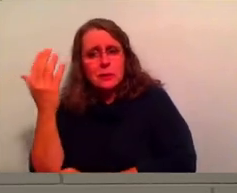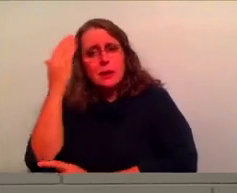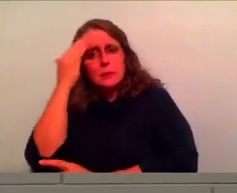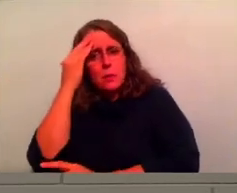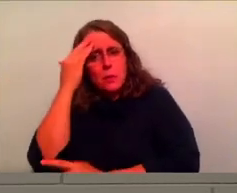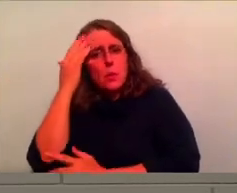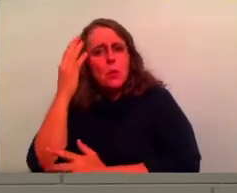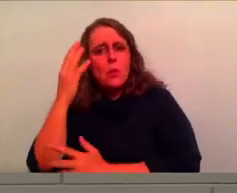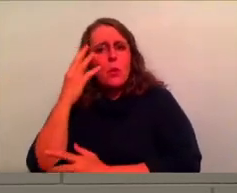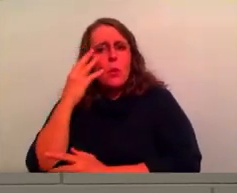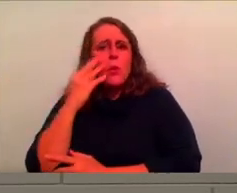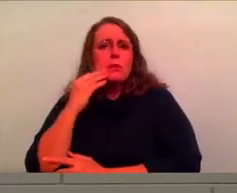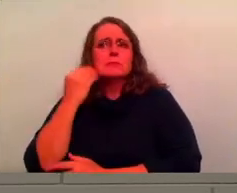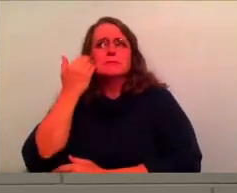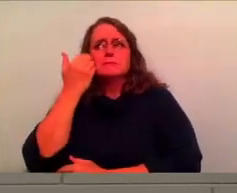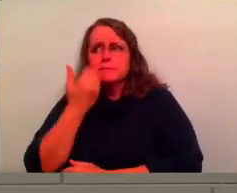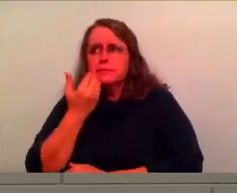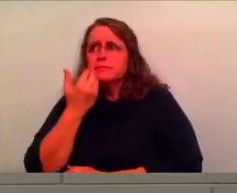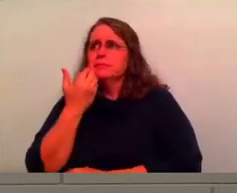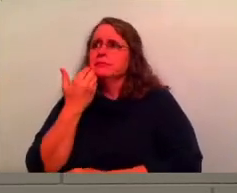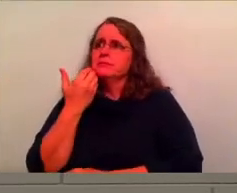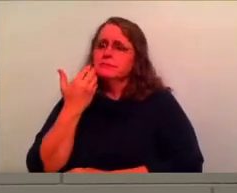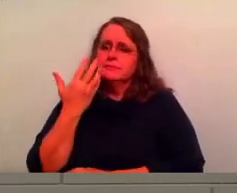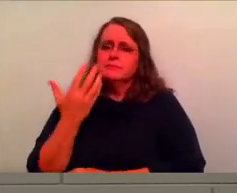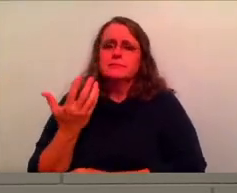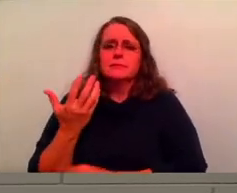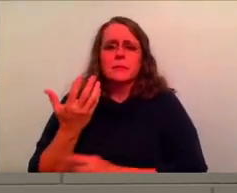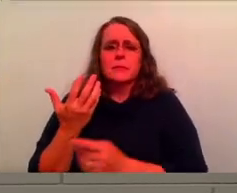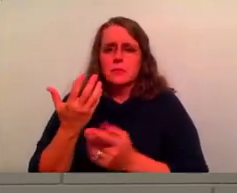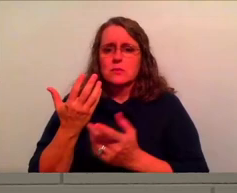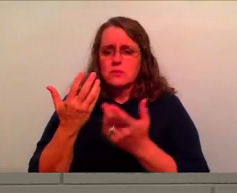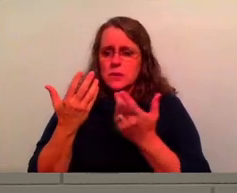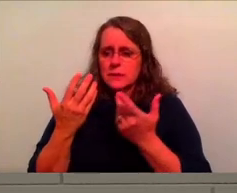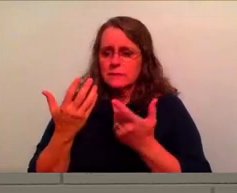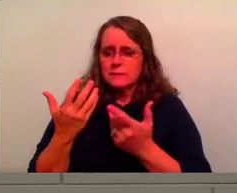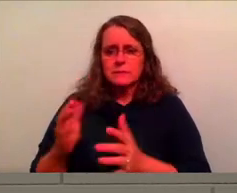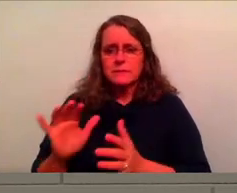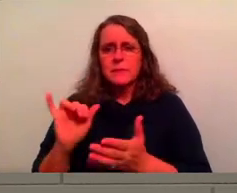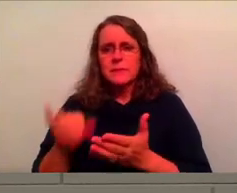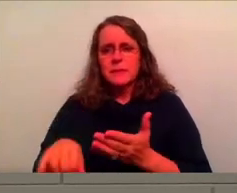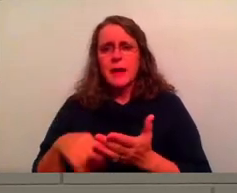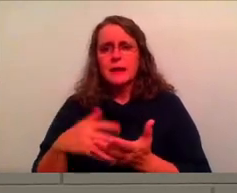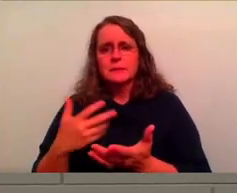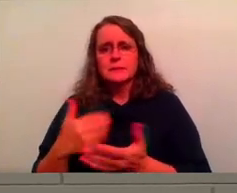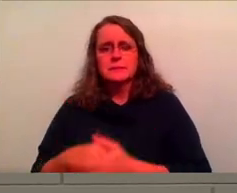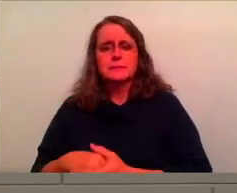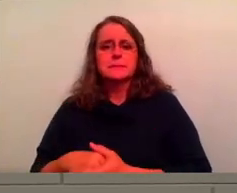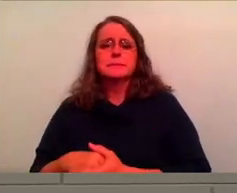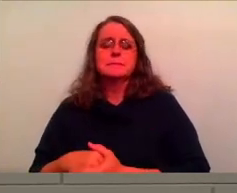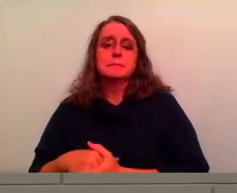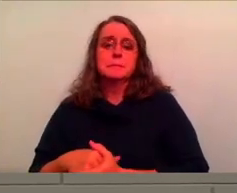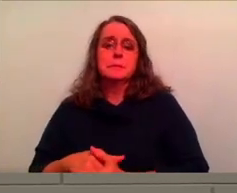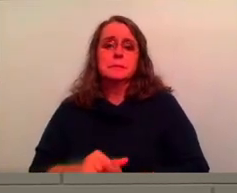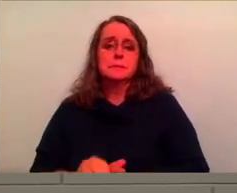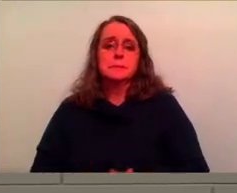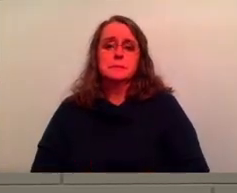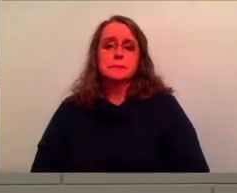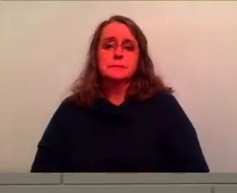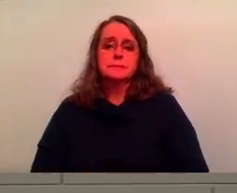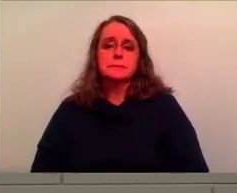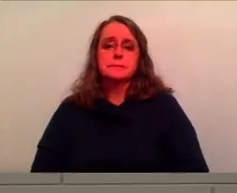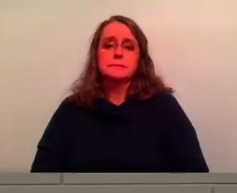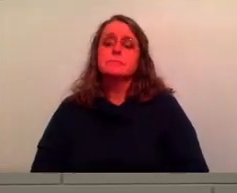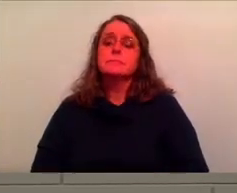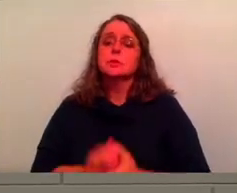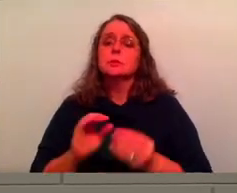We, we have that, we've had that time spent there, the experience. Yeah, absolutely. Uh, and so it's so much easier to